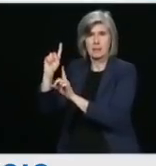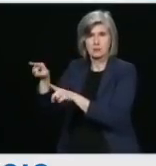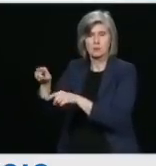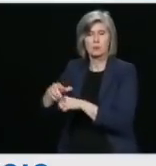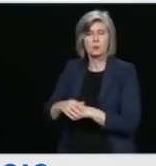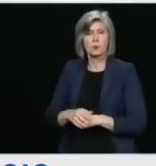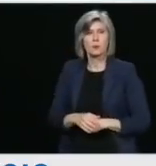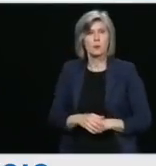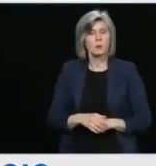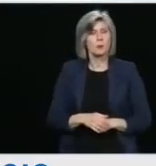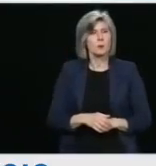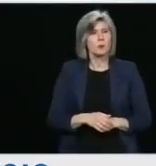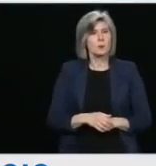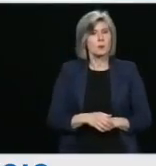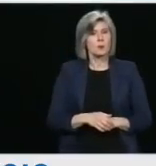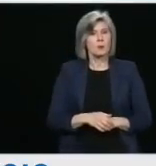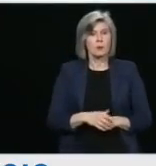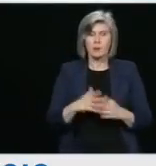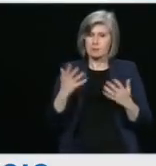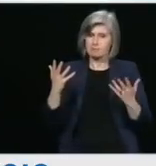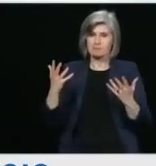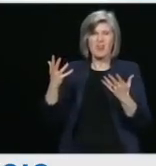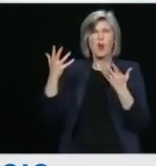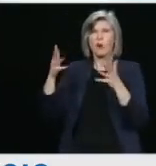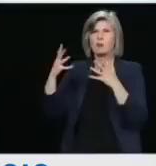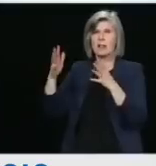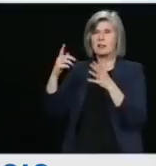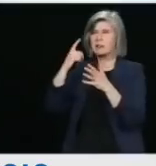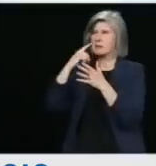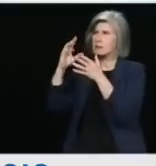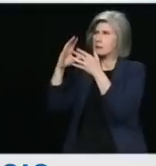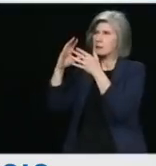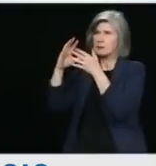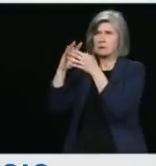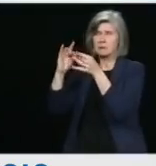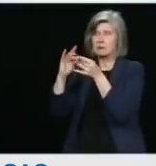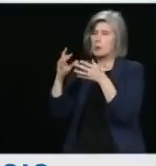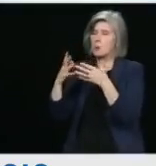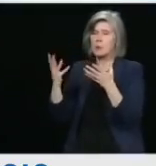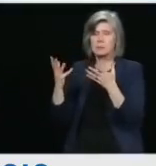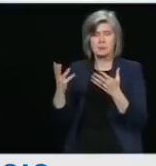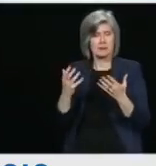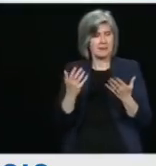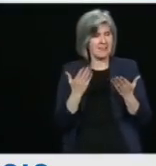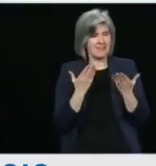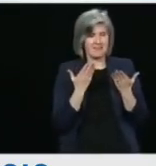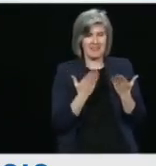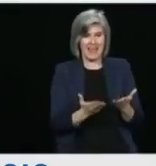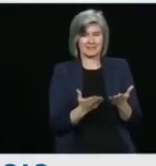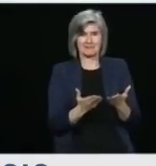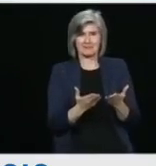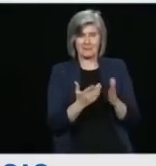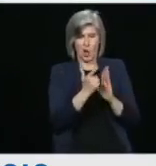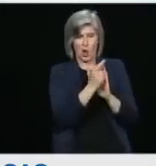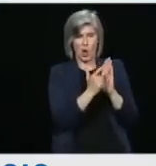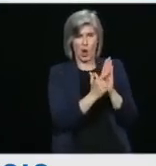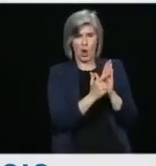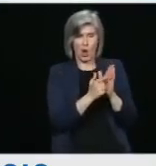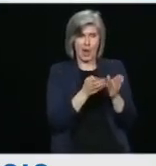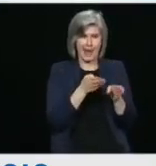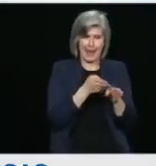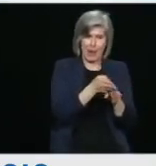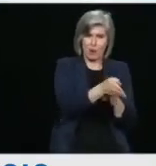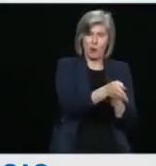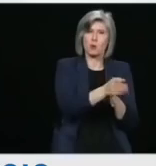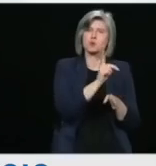an evolving and complex area of law. And in my experience and in my review of all of